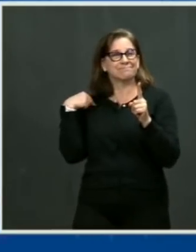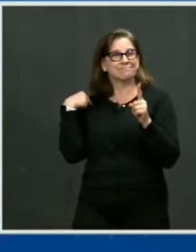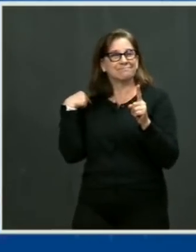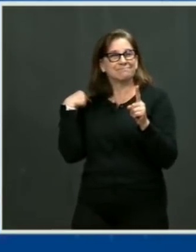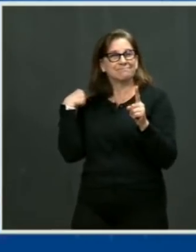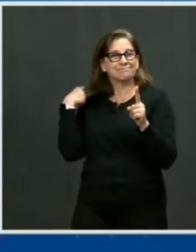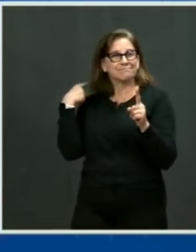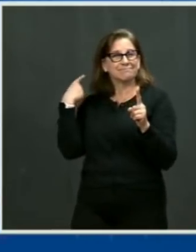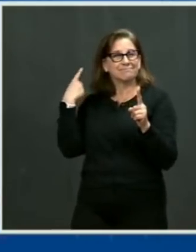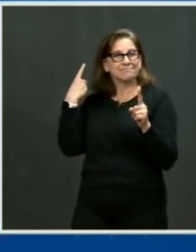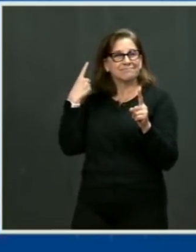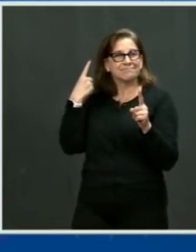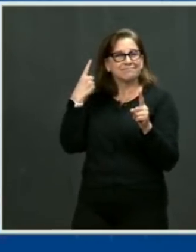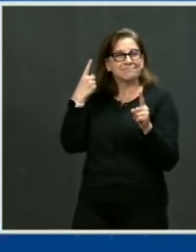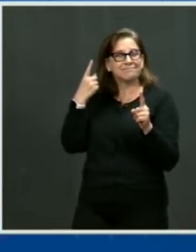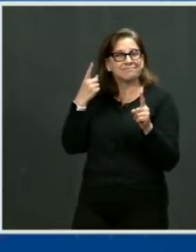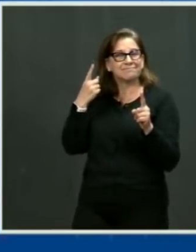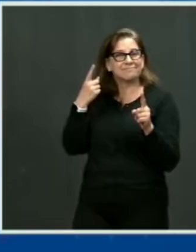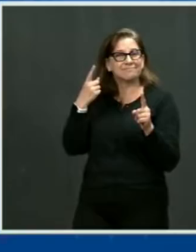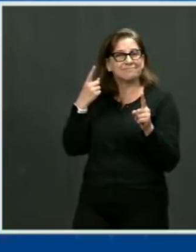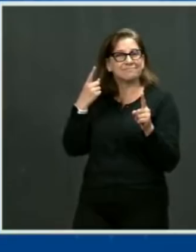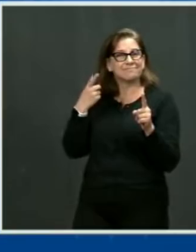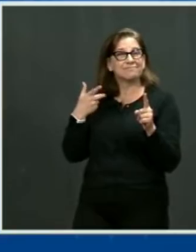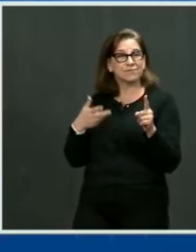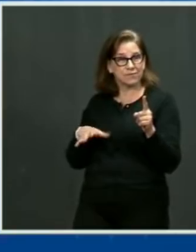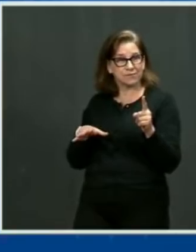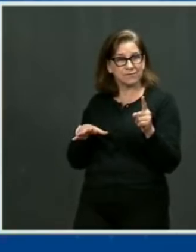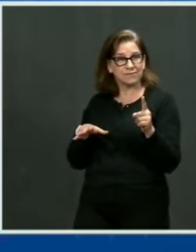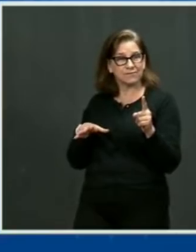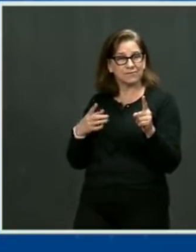ban assault weapons and high-capacity magazines in this country.